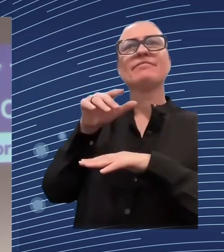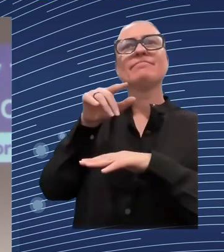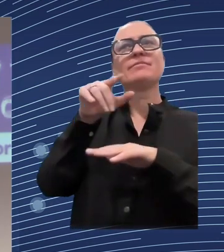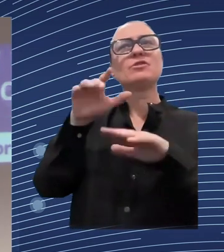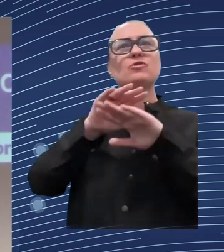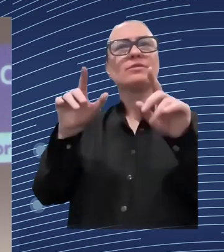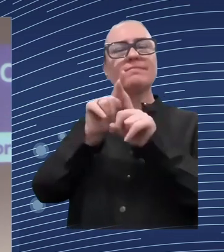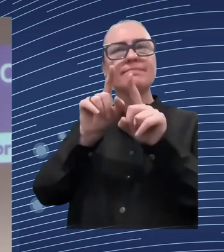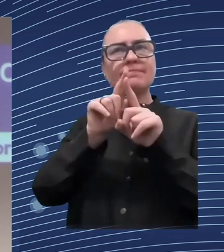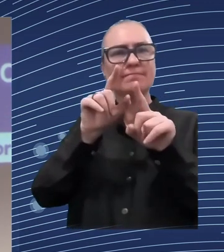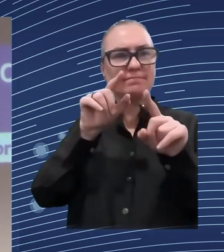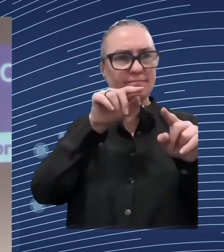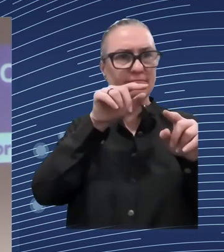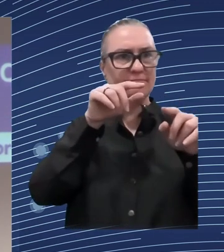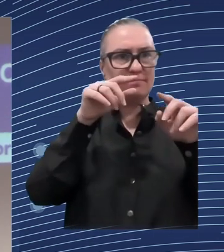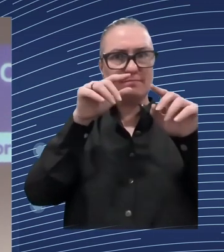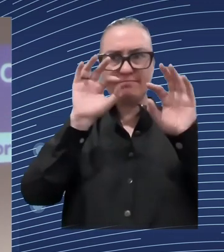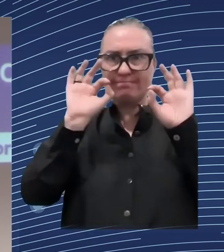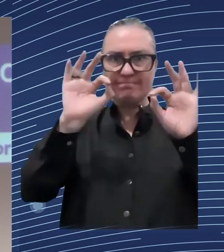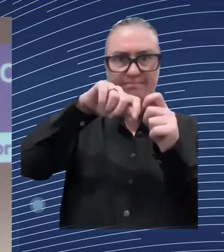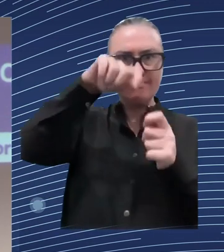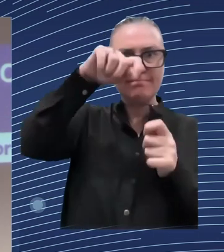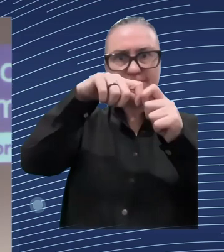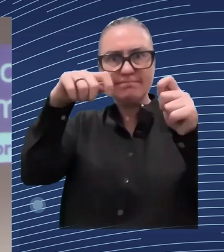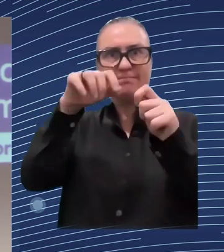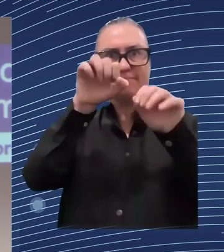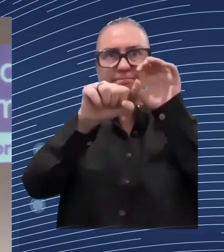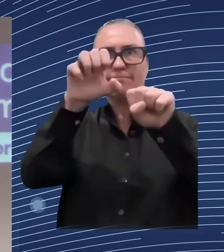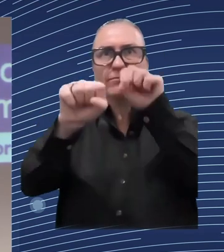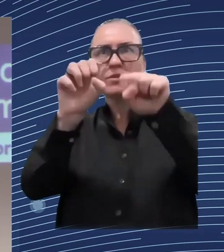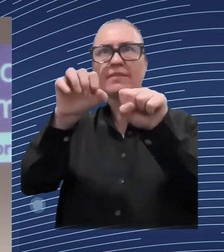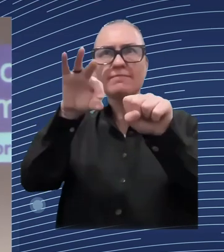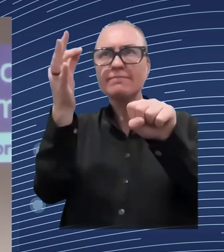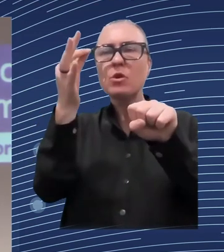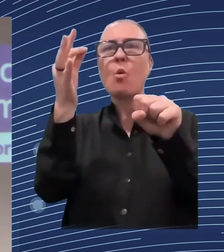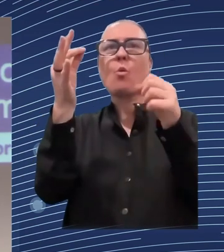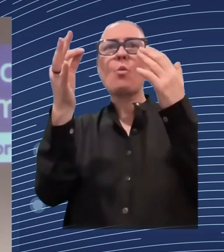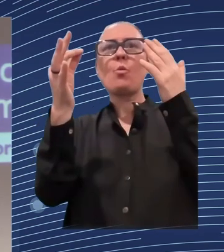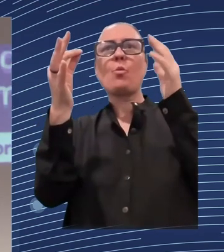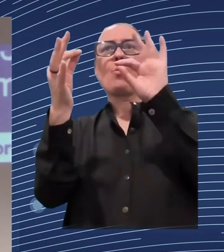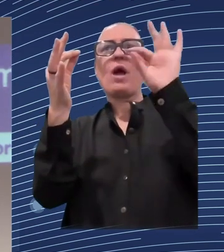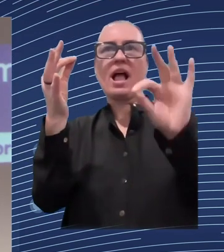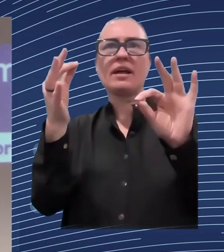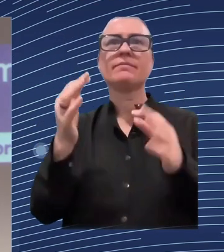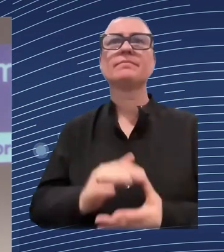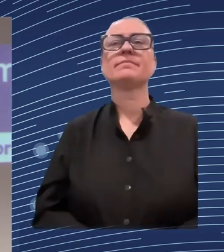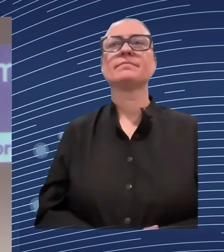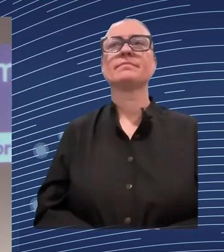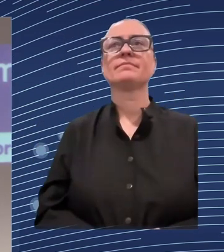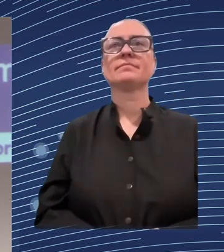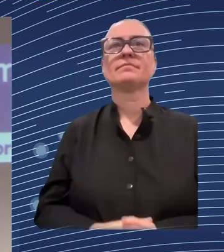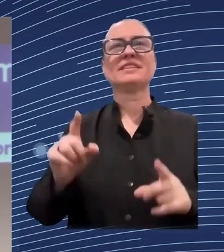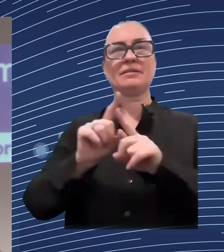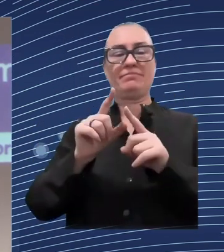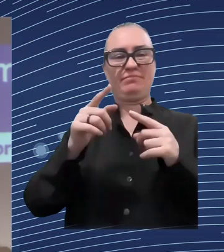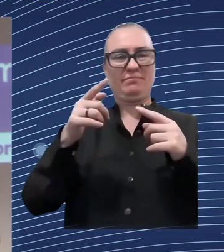adopted on a much larger scale. And then, of course, we have changes like Chad GDP. think we are